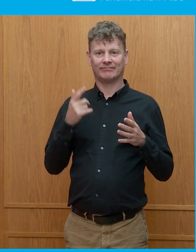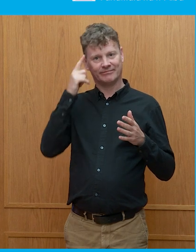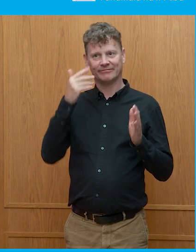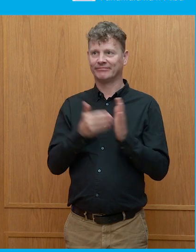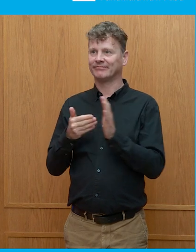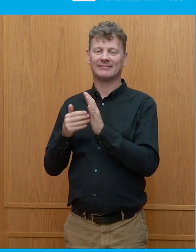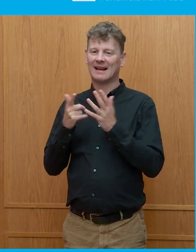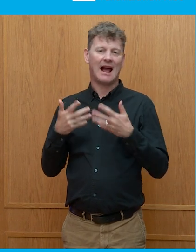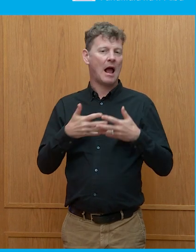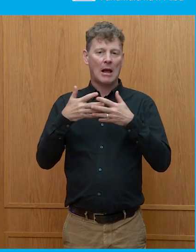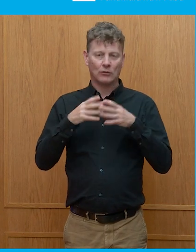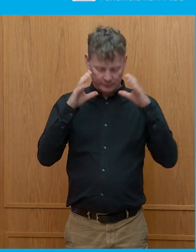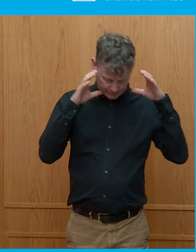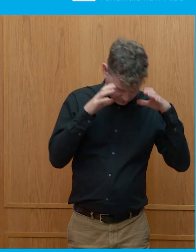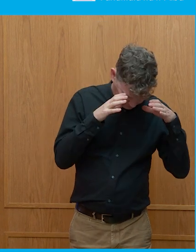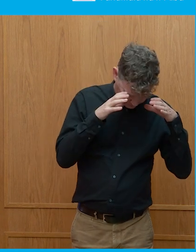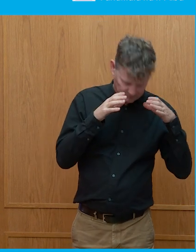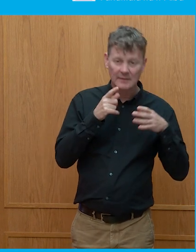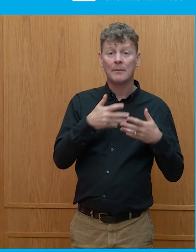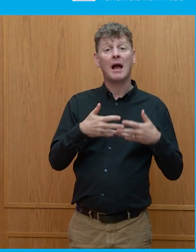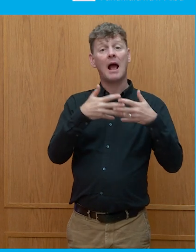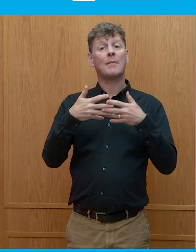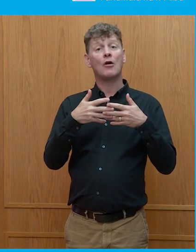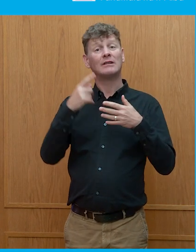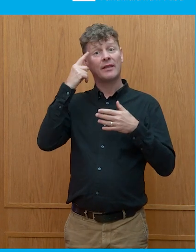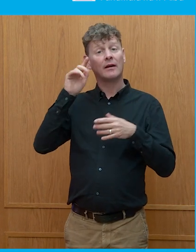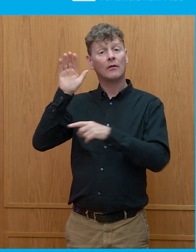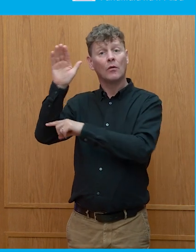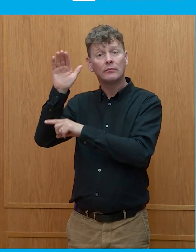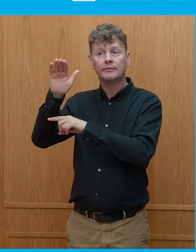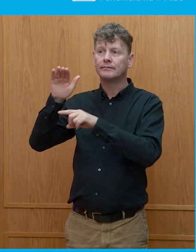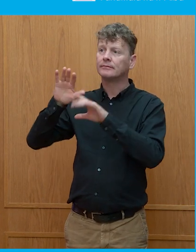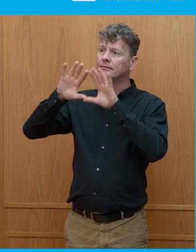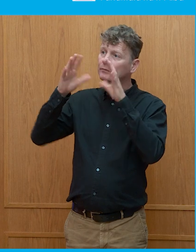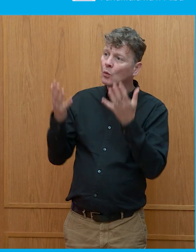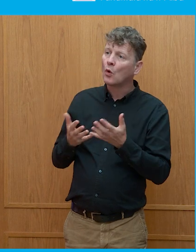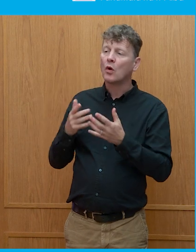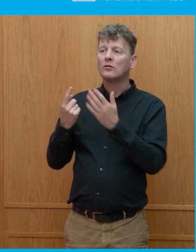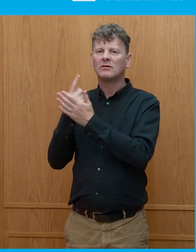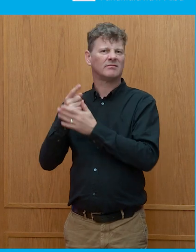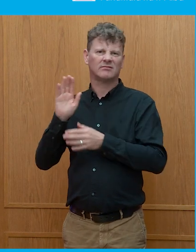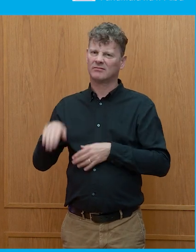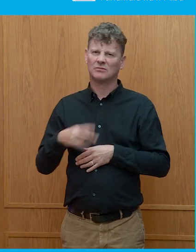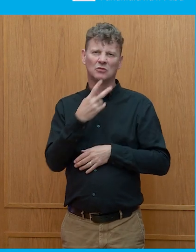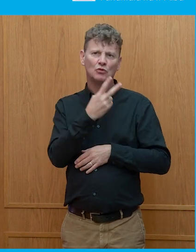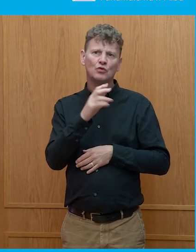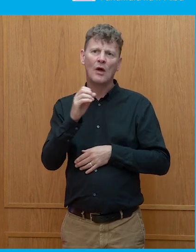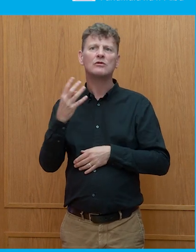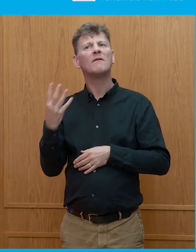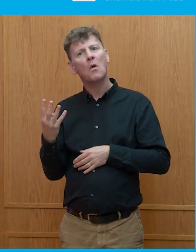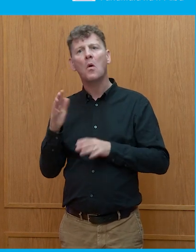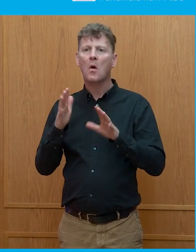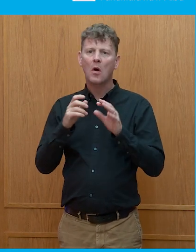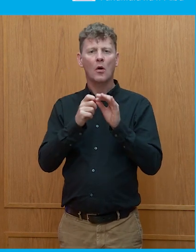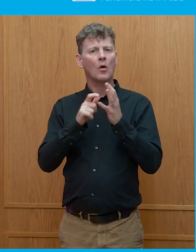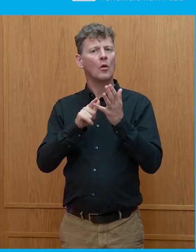American elections are generally not determined by foreign policy. The last time it happened was probably 2004, when George Bush